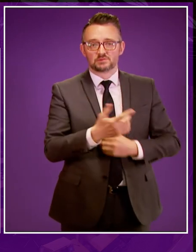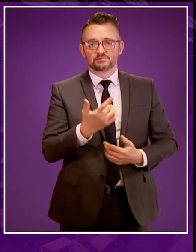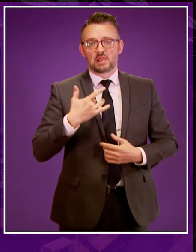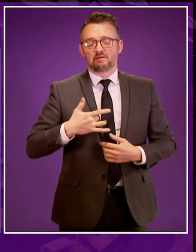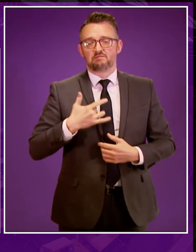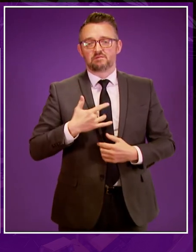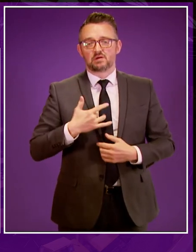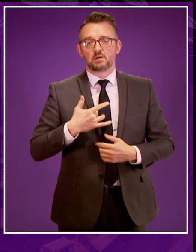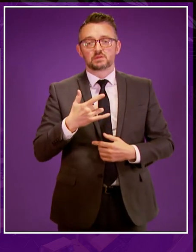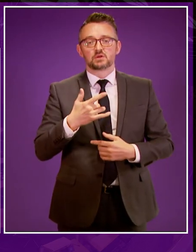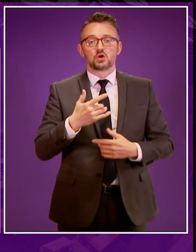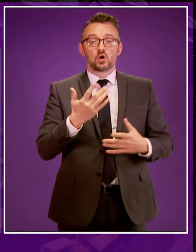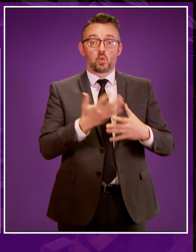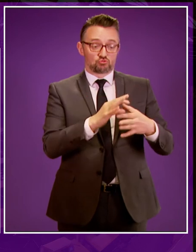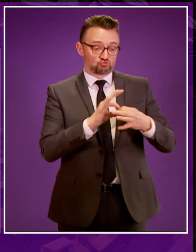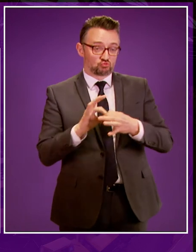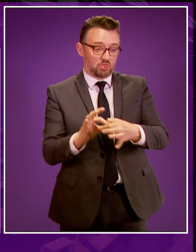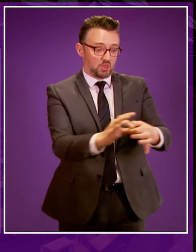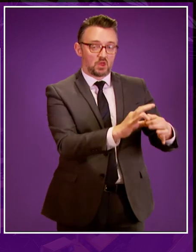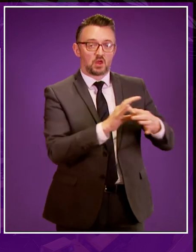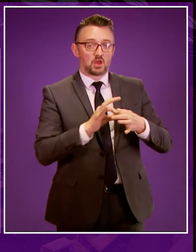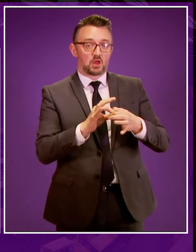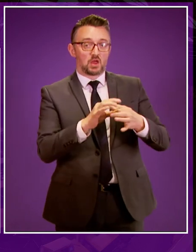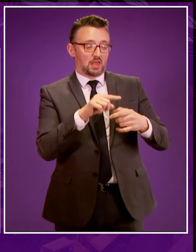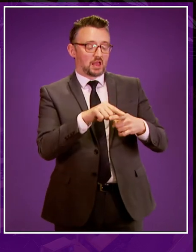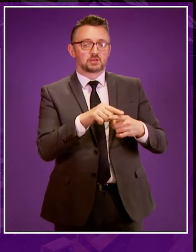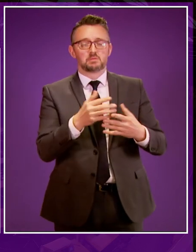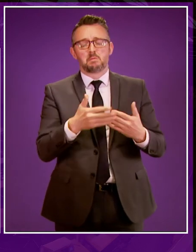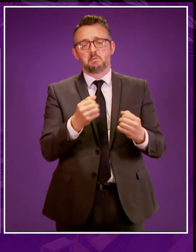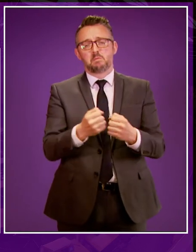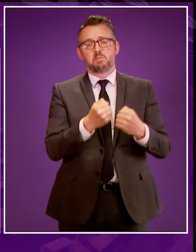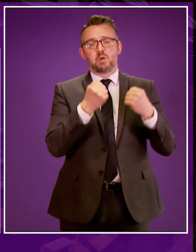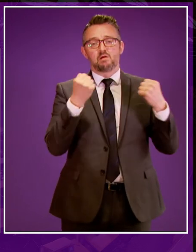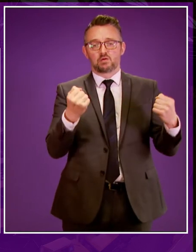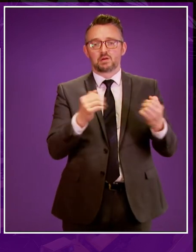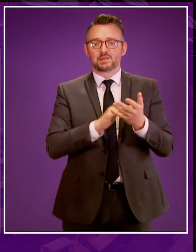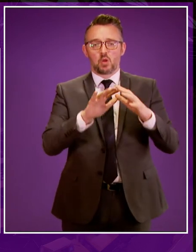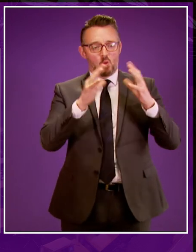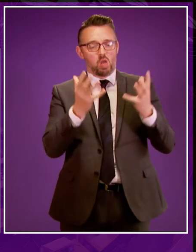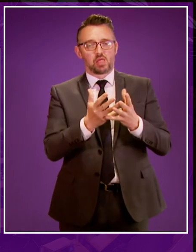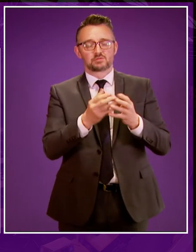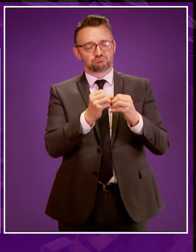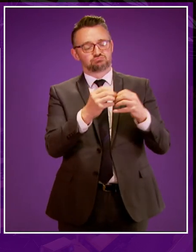whereas the light of unity is so powerful that it can illuminate the whole earth.